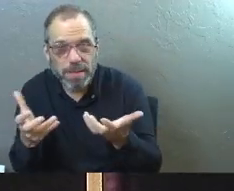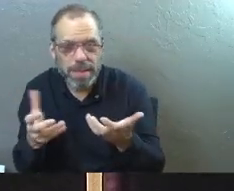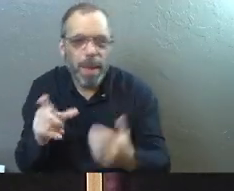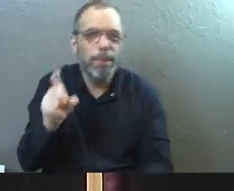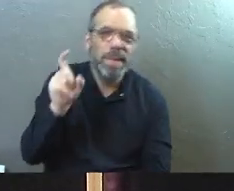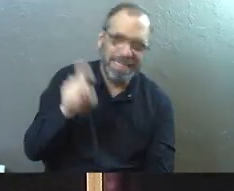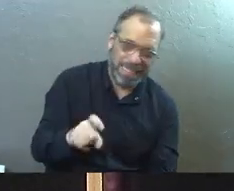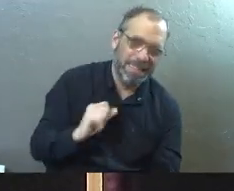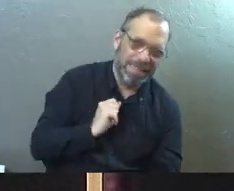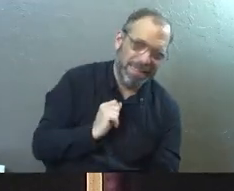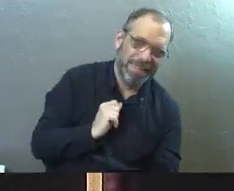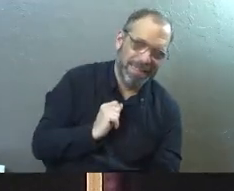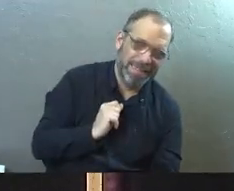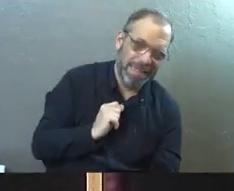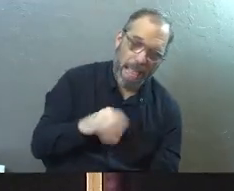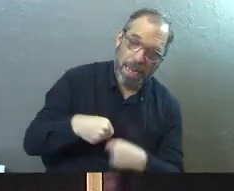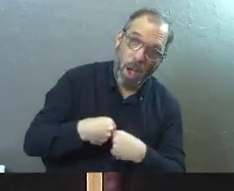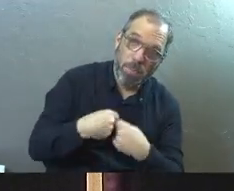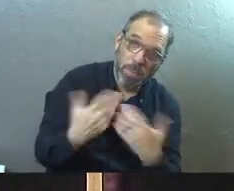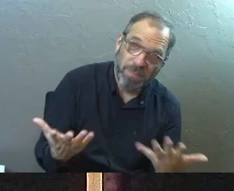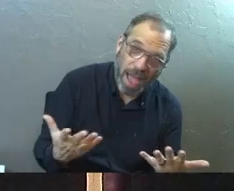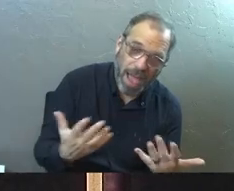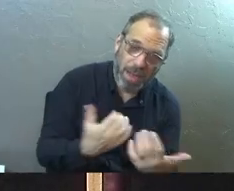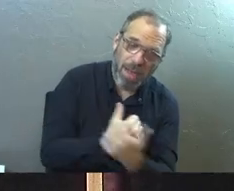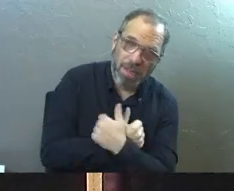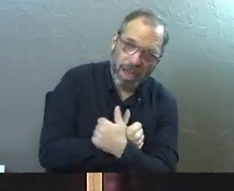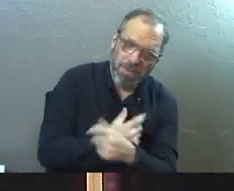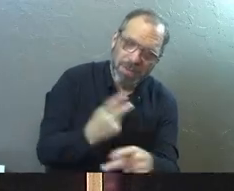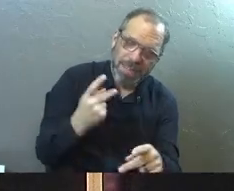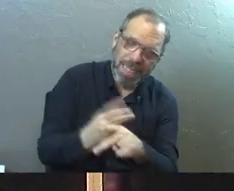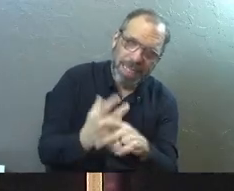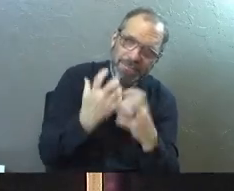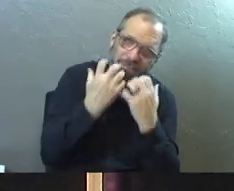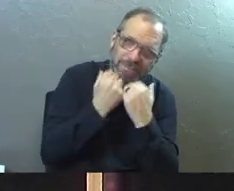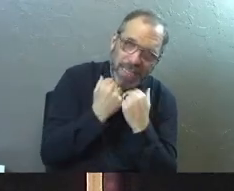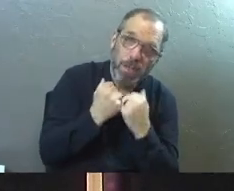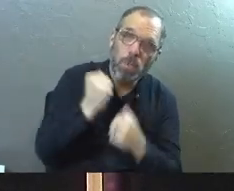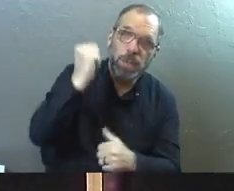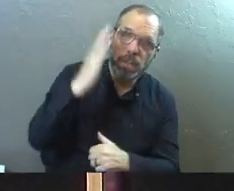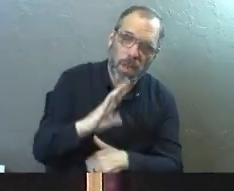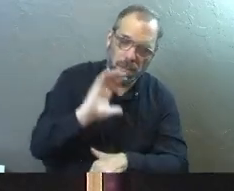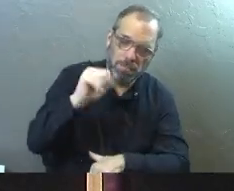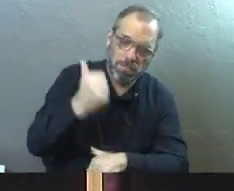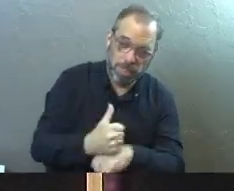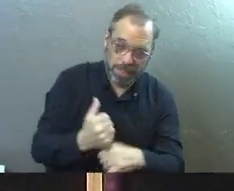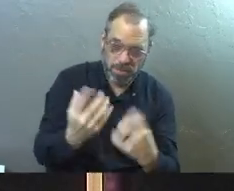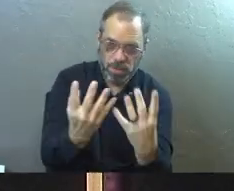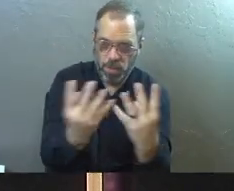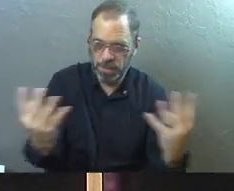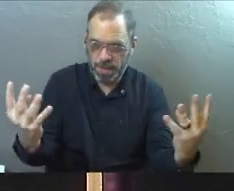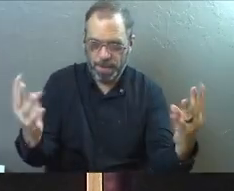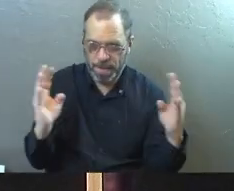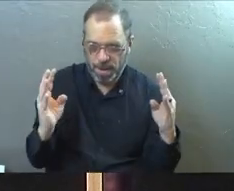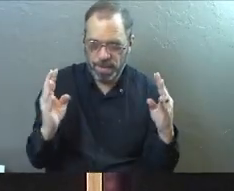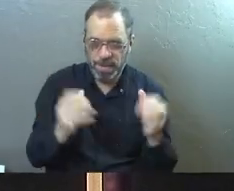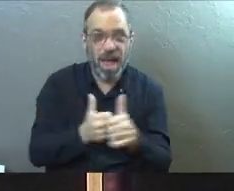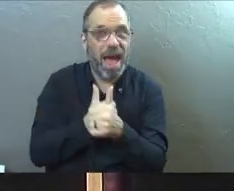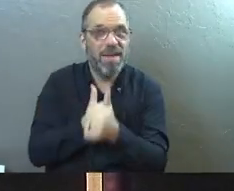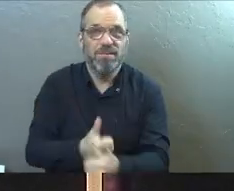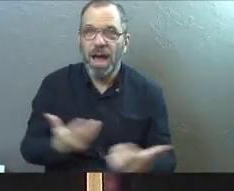it's what you need. And I will provide for you and I will love you and take care of you. So when God places his barriers, I follow.